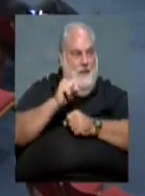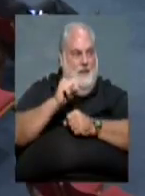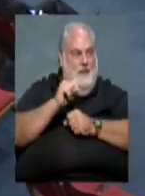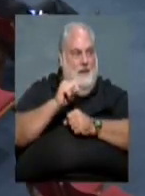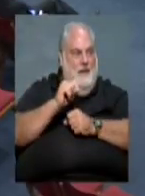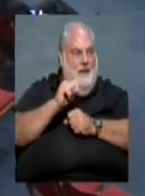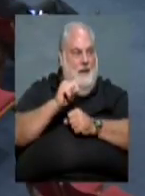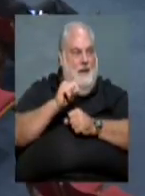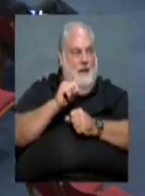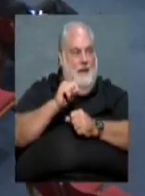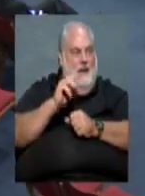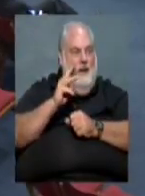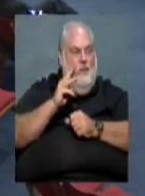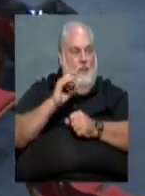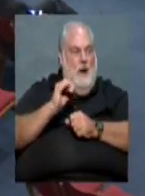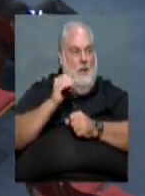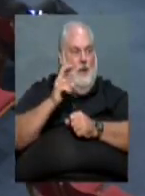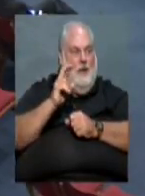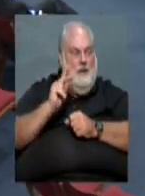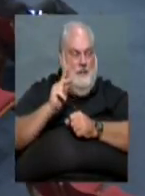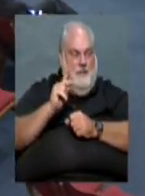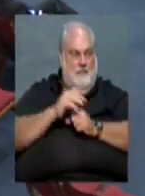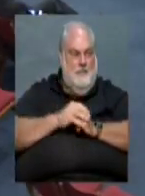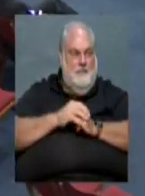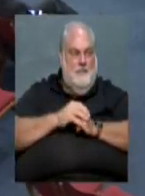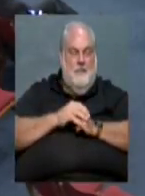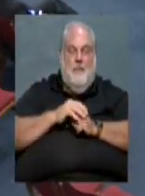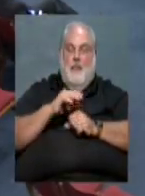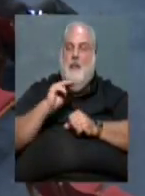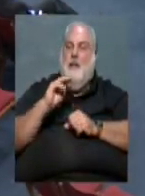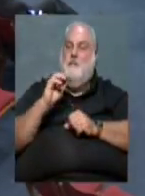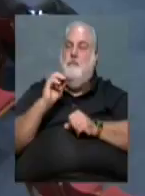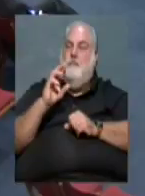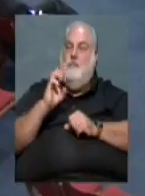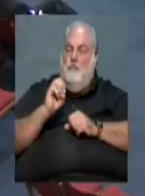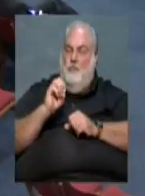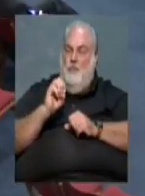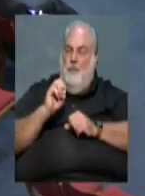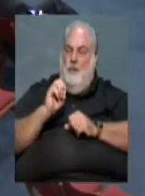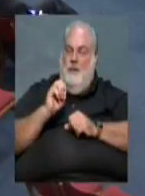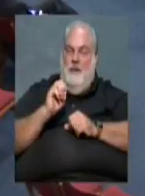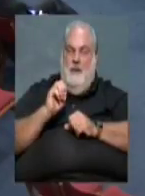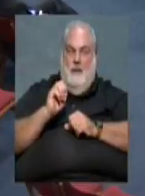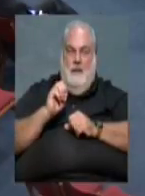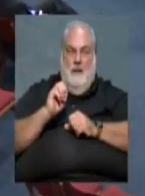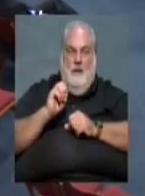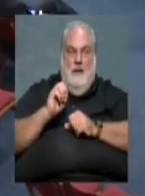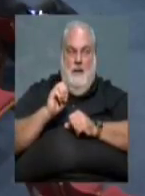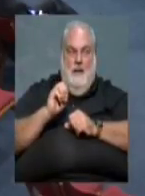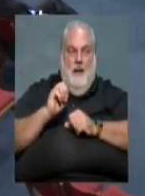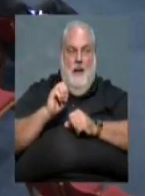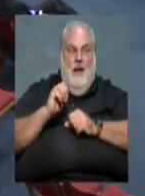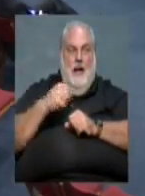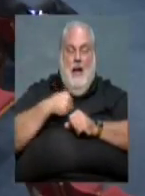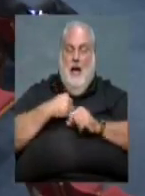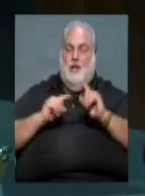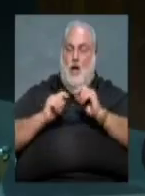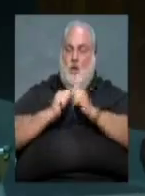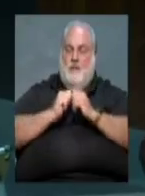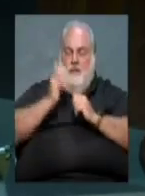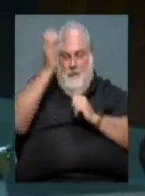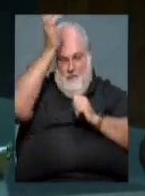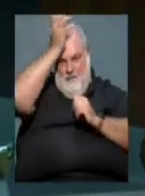Director Weirich, you're recognized. Thank you, Mayor. Mr. Moore, National Night Out, I talked with some firefighters,